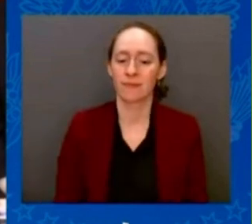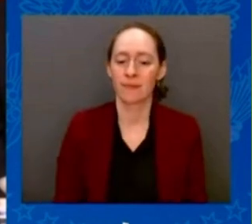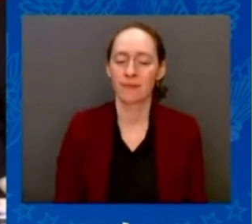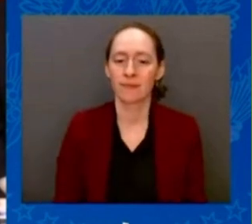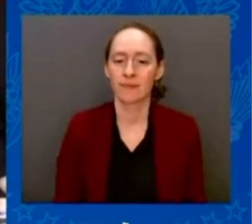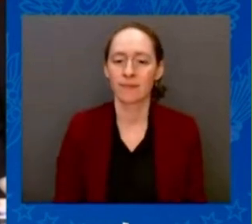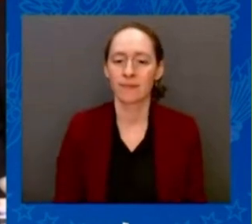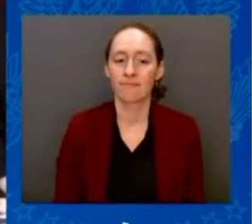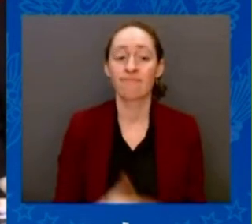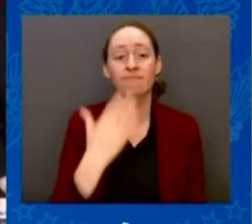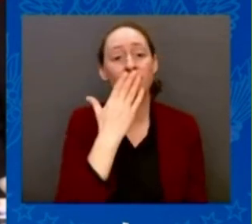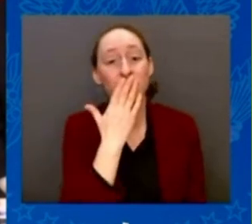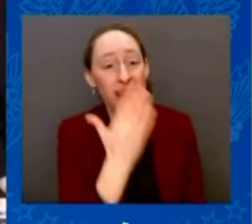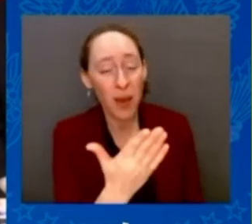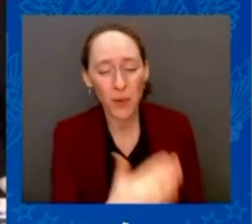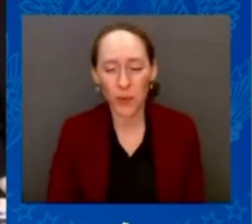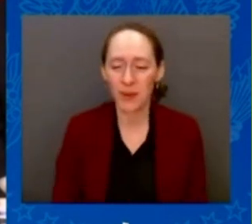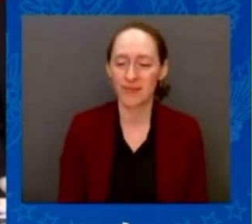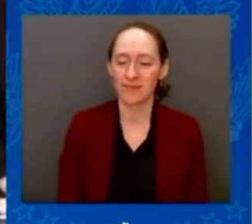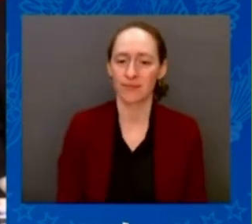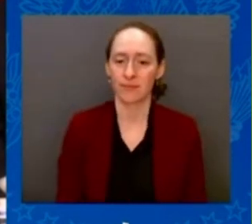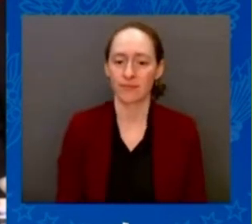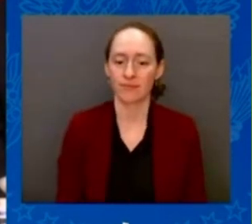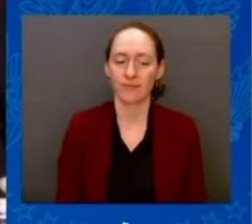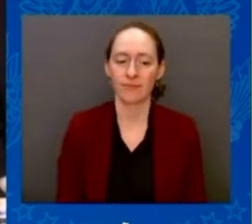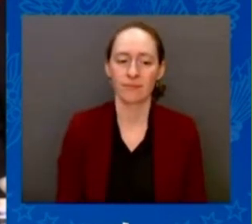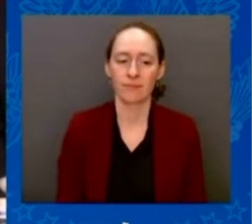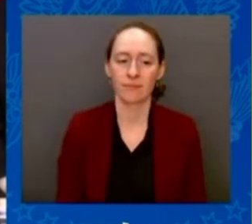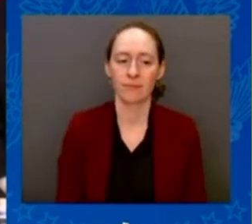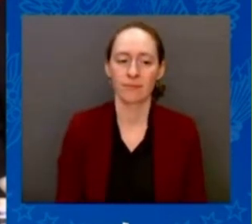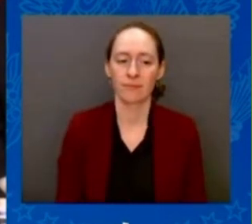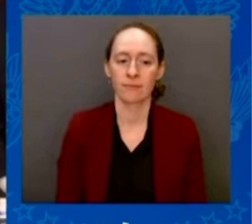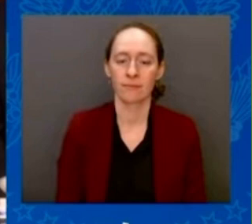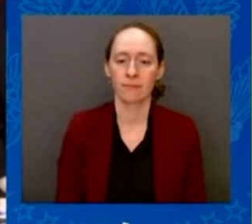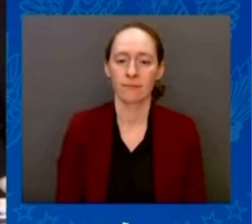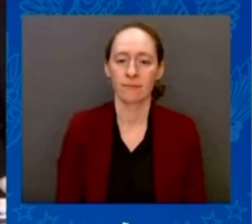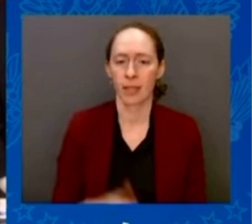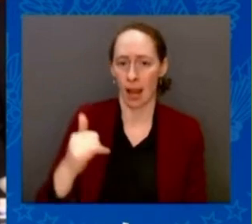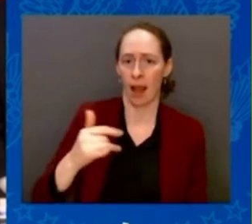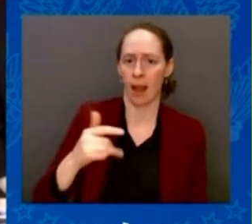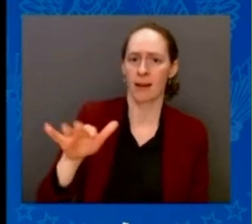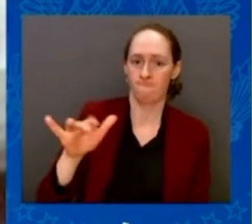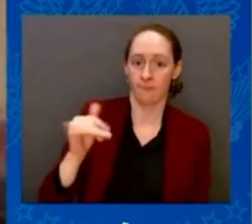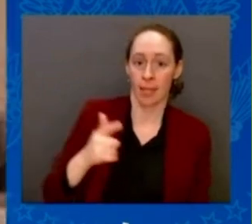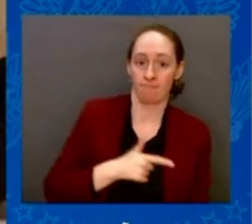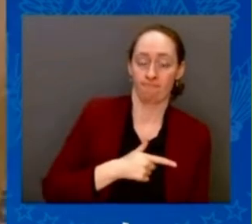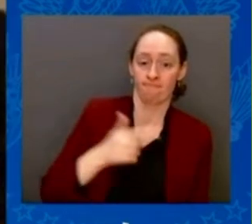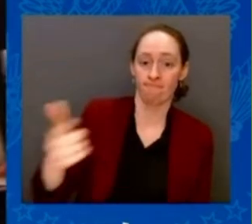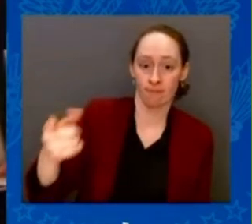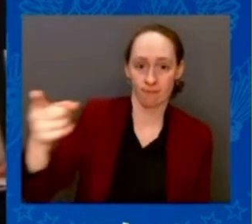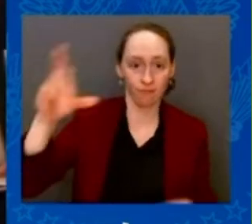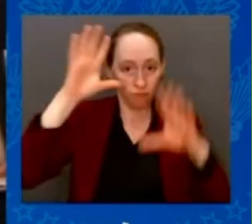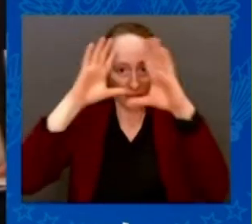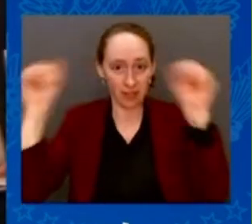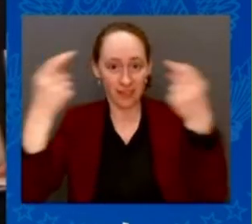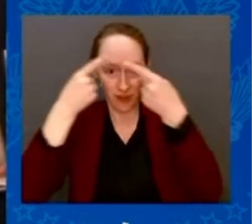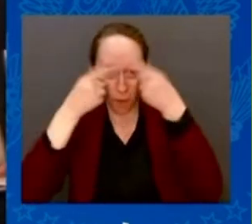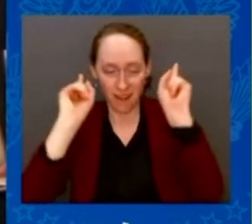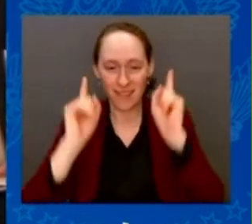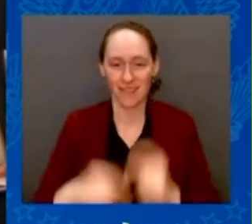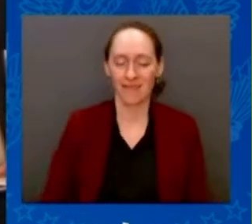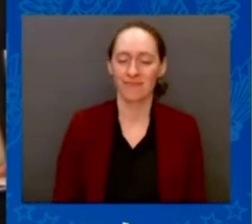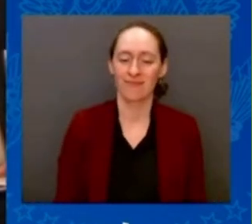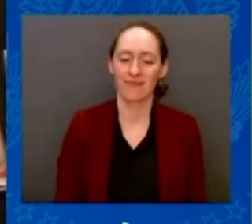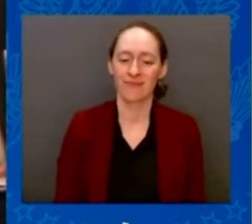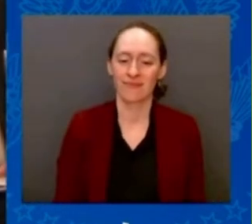summit, to the president of the Slovak Republic, Madam Zuzana Čaputova. Thank you very much. Dear